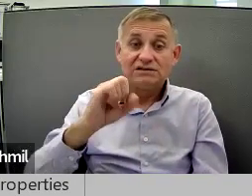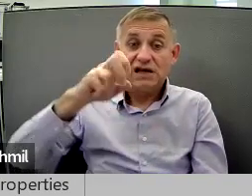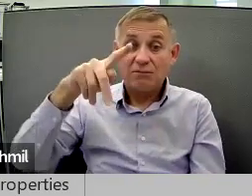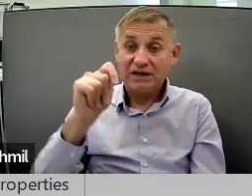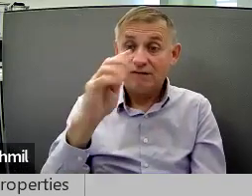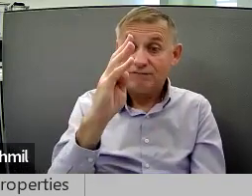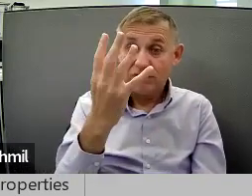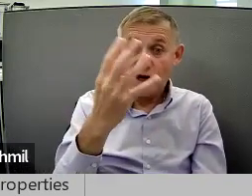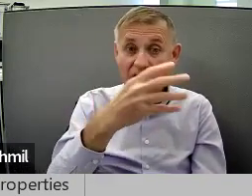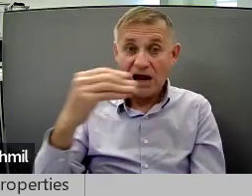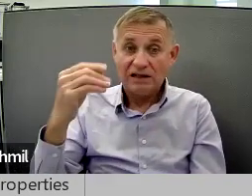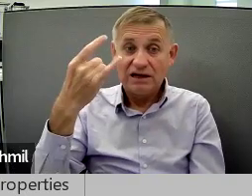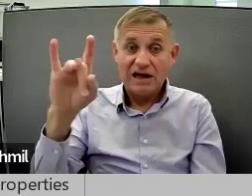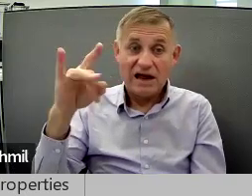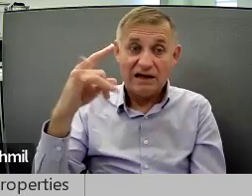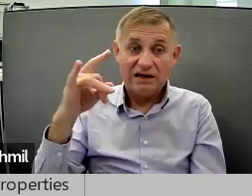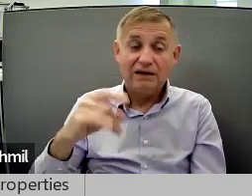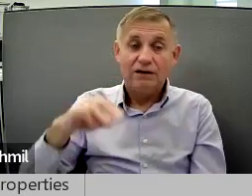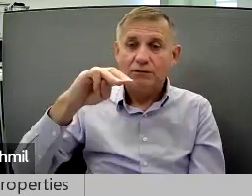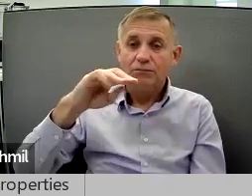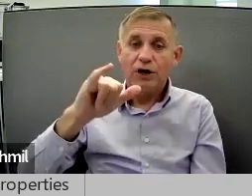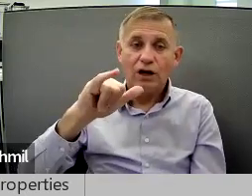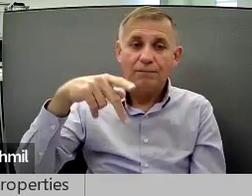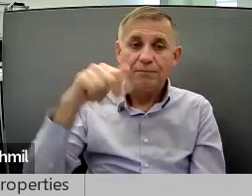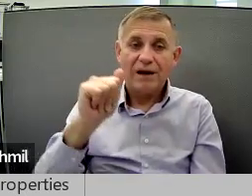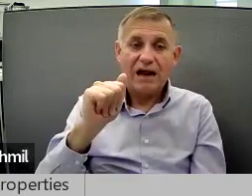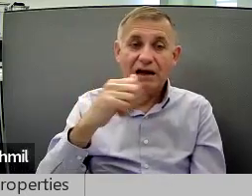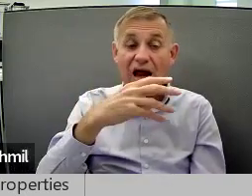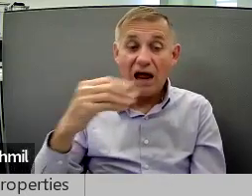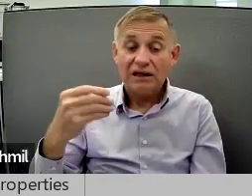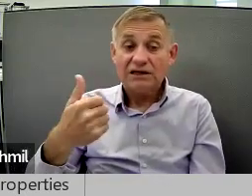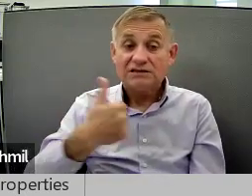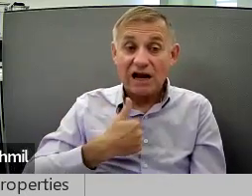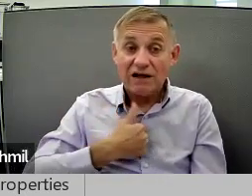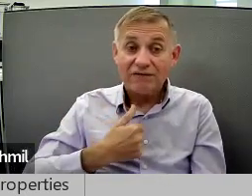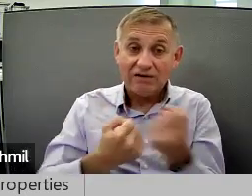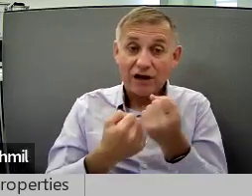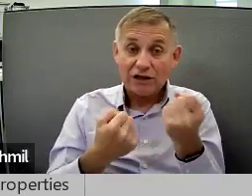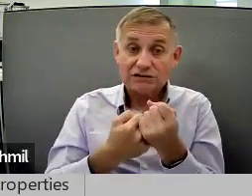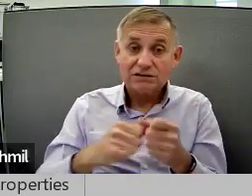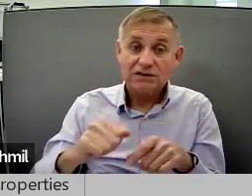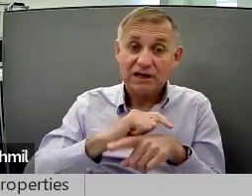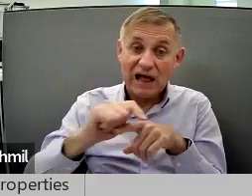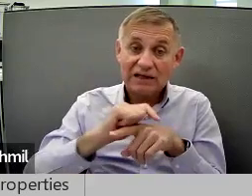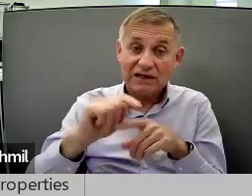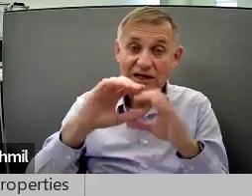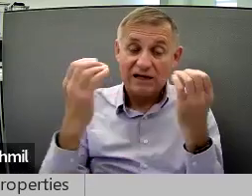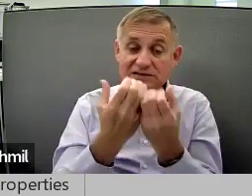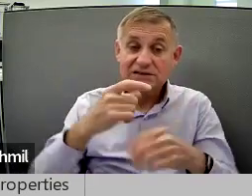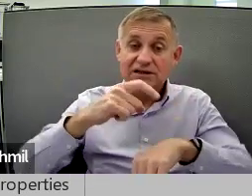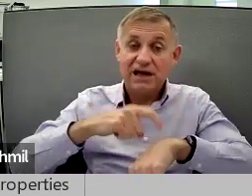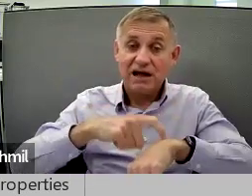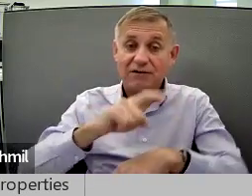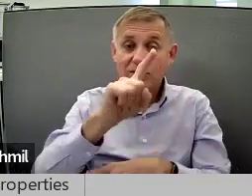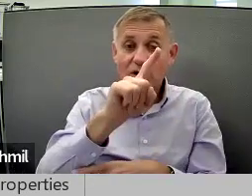Wednesday, September 4th and 18th. NYPA and Self-Advocacy Training